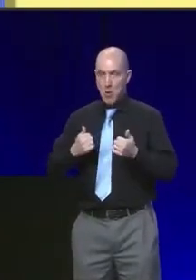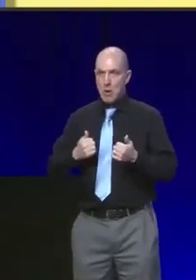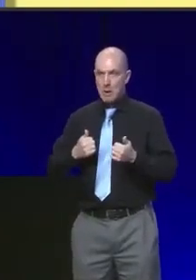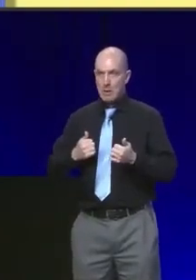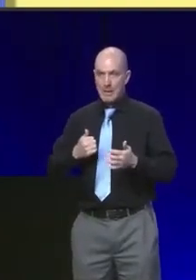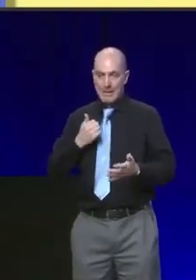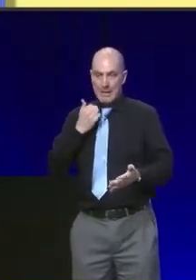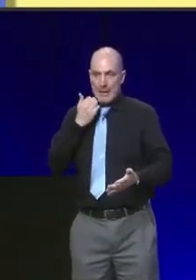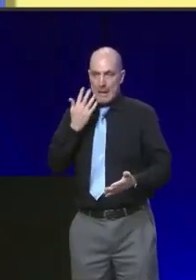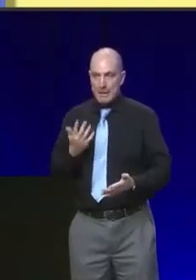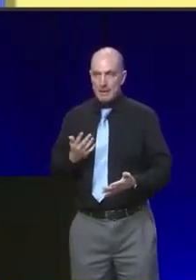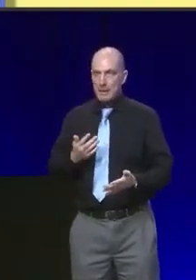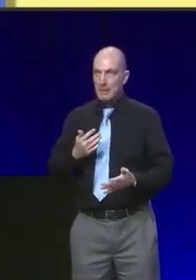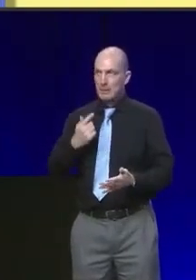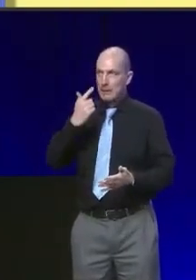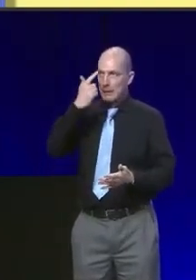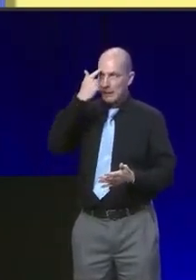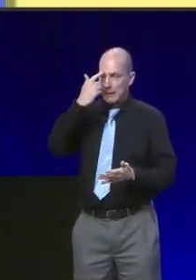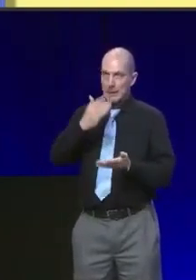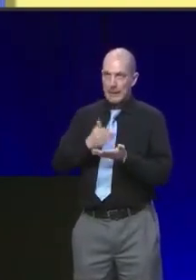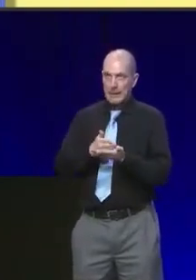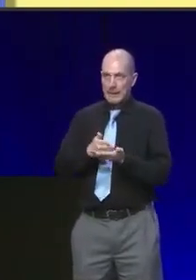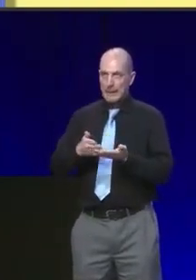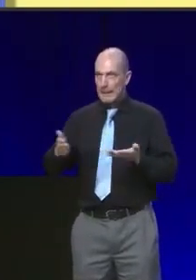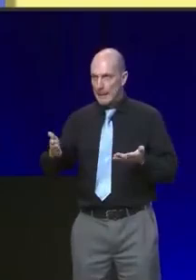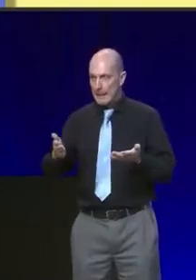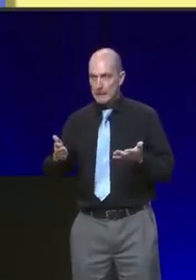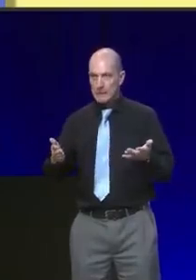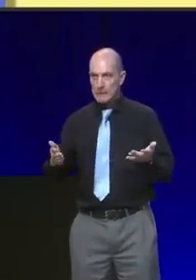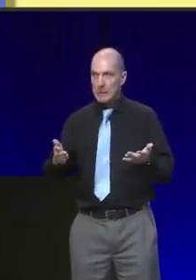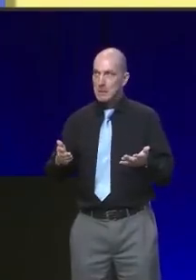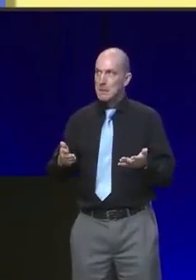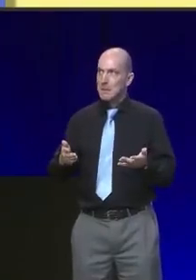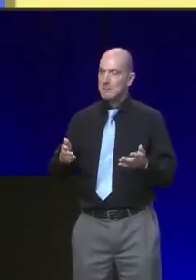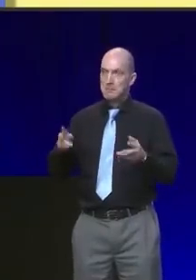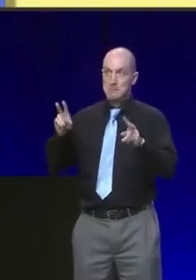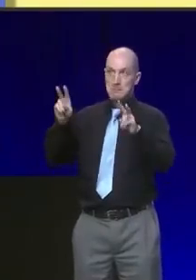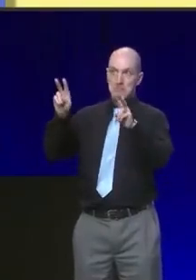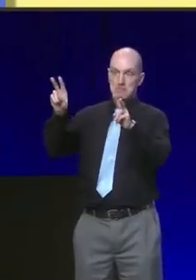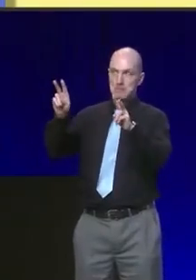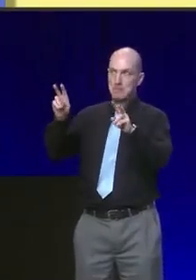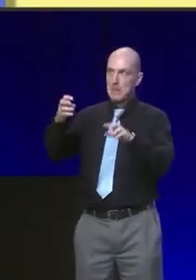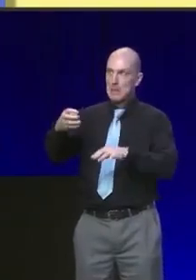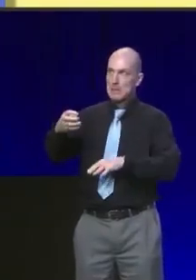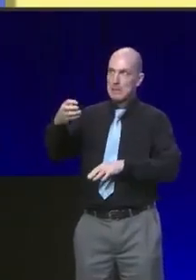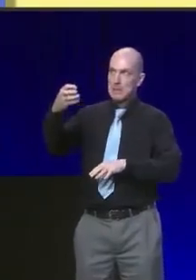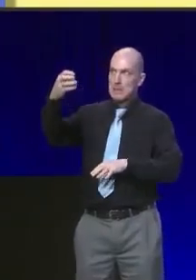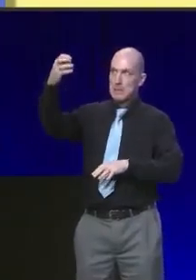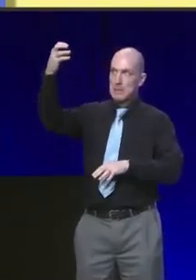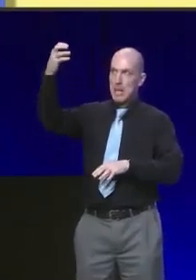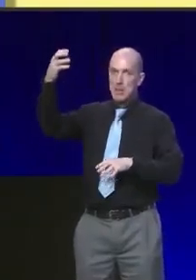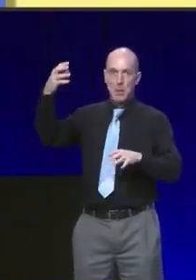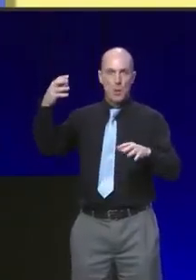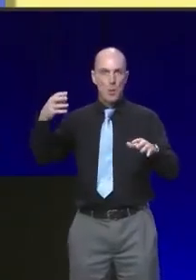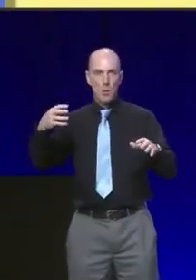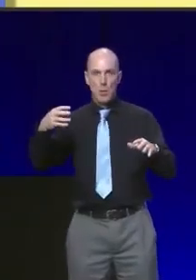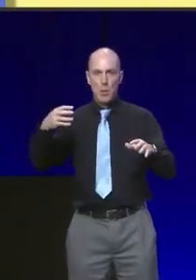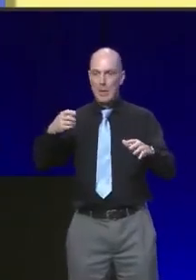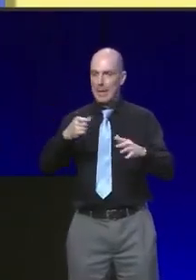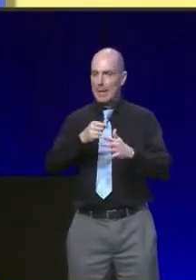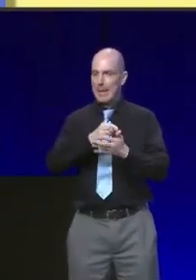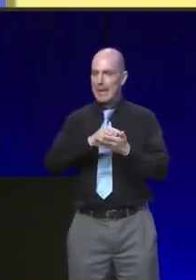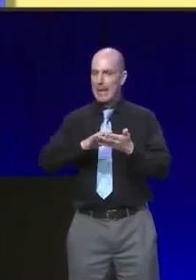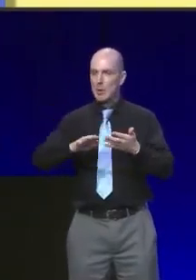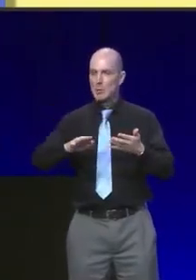But it does something else. When I watch the rising sun light up the buildings of this ancient and stunning city,